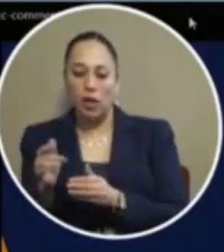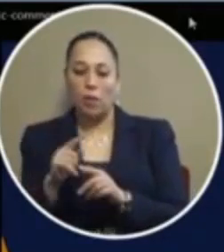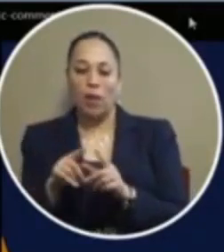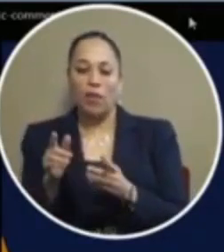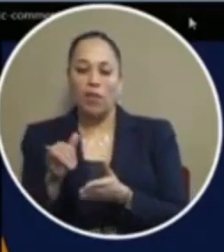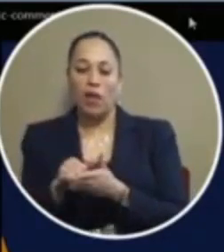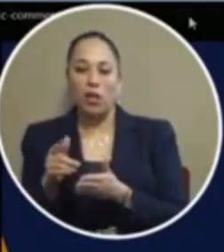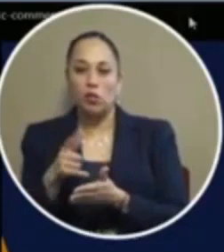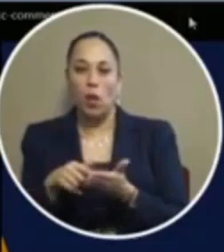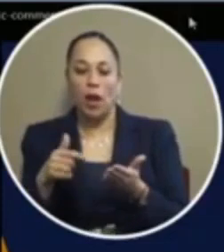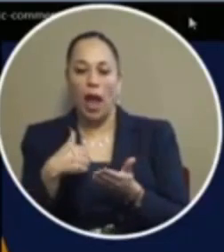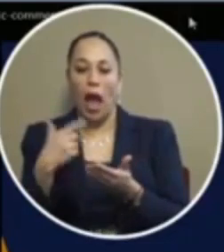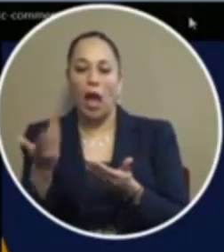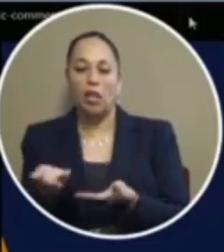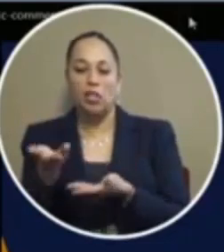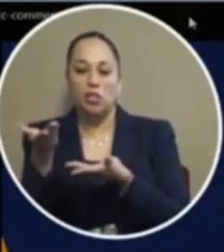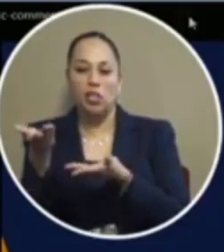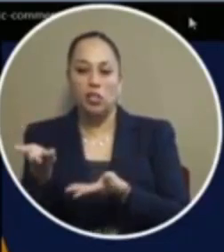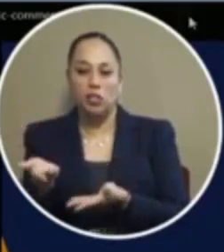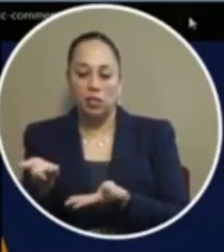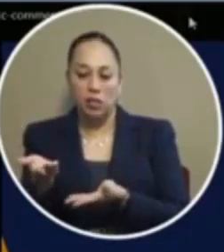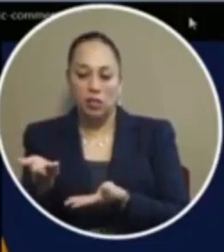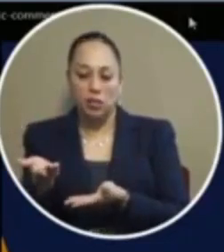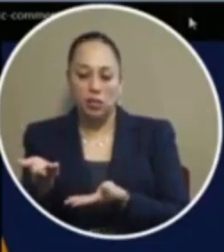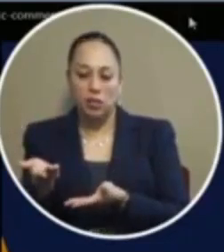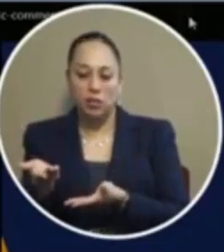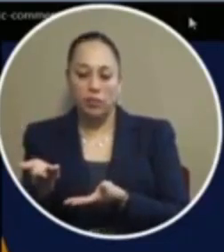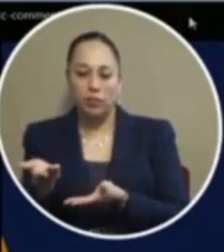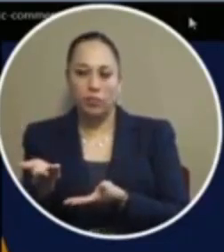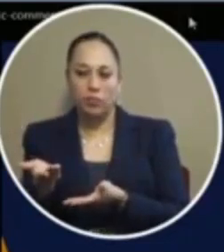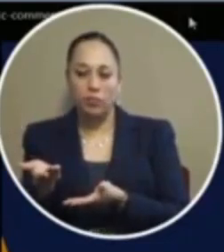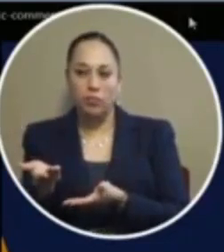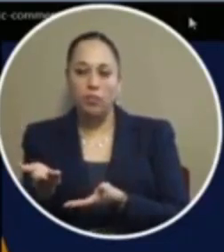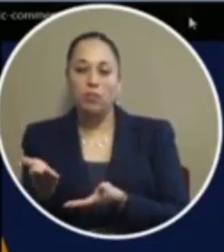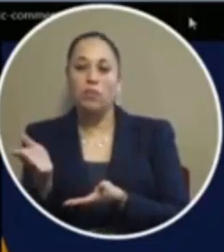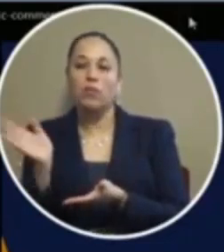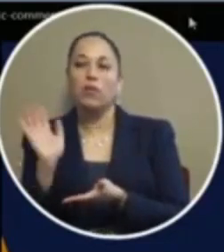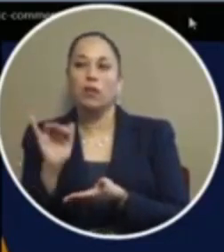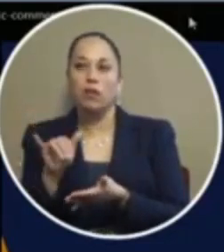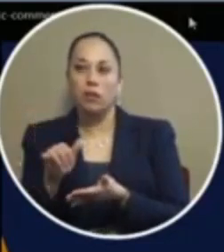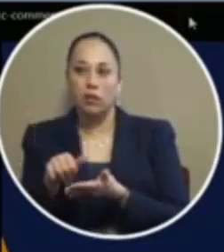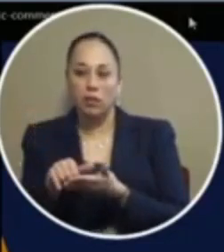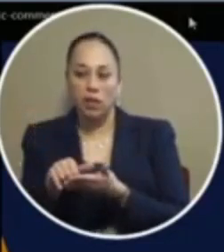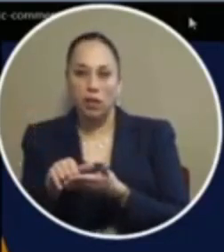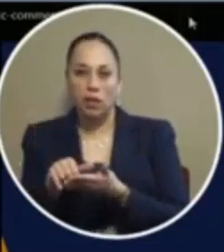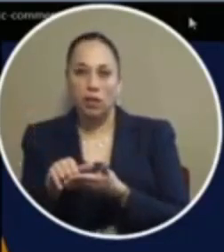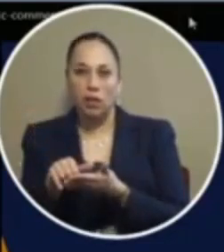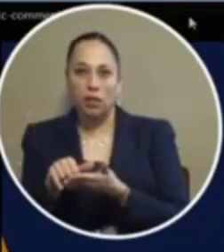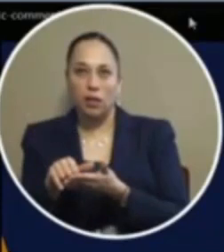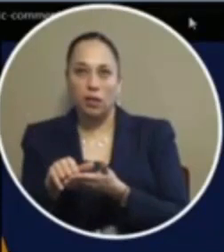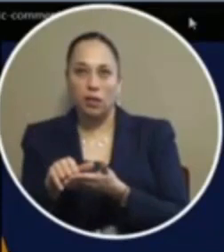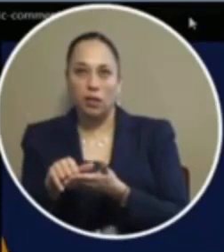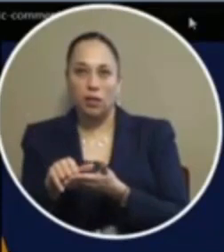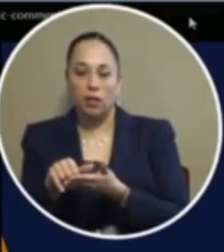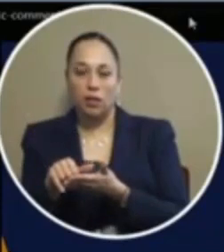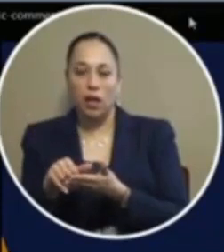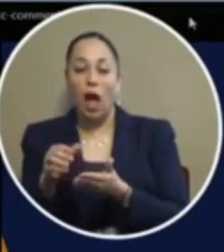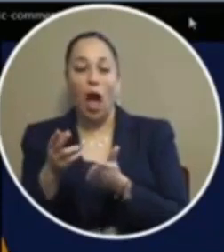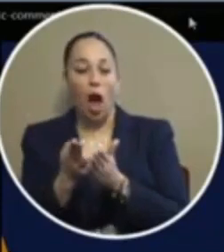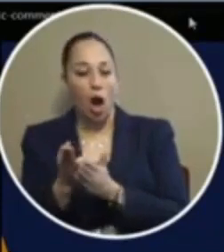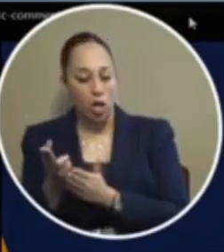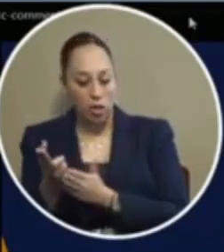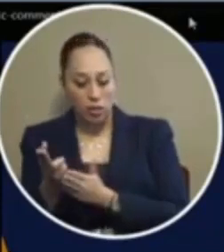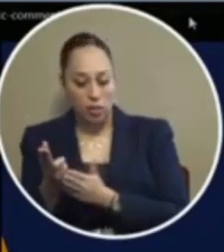suggest and that's basically what what i like to propose to you guys and just just see it i mean like the other person said i would honestly